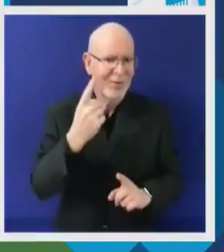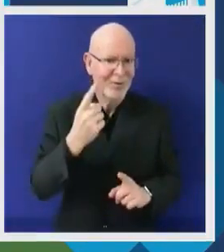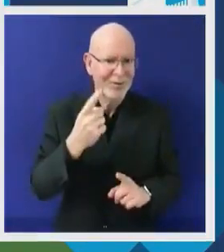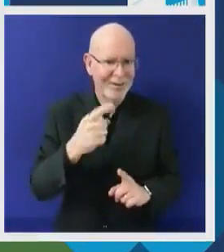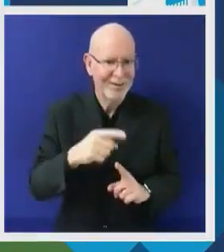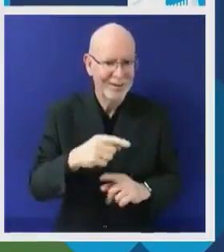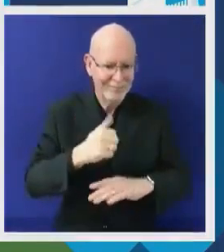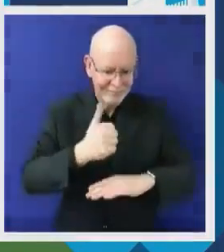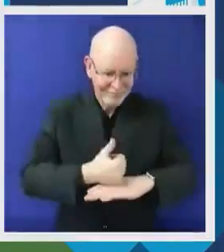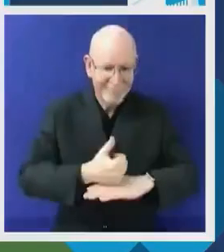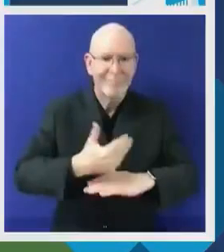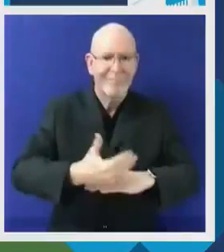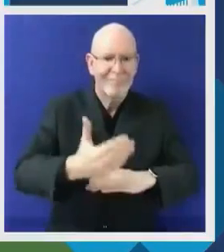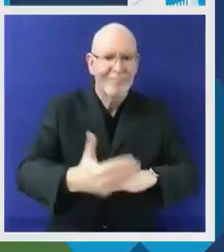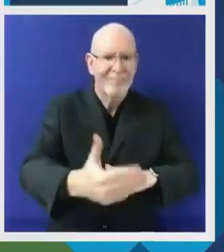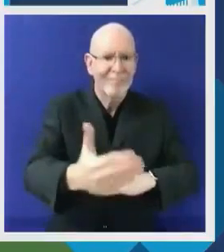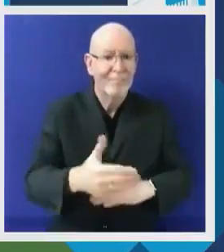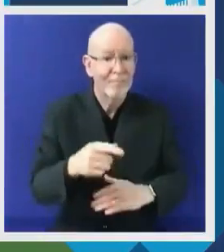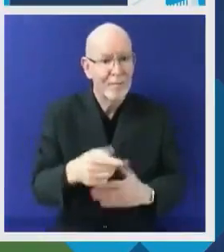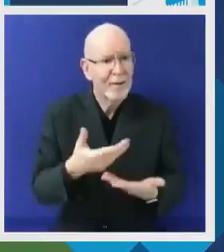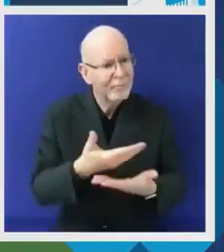you a productive forum. Thank you.